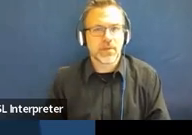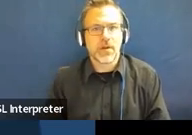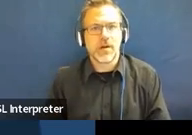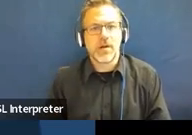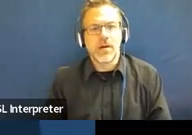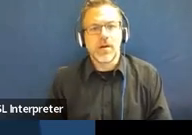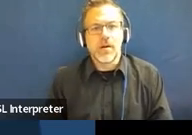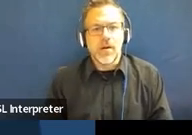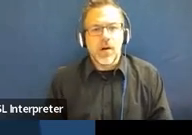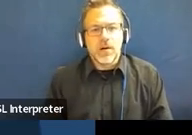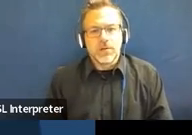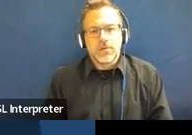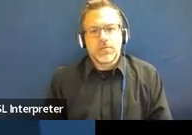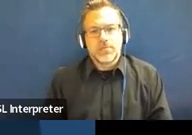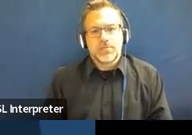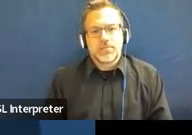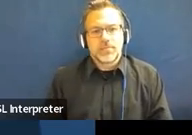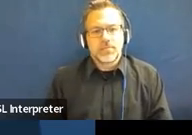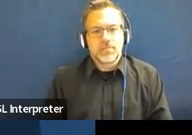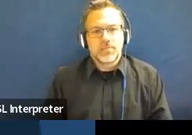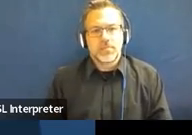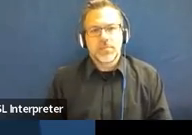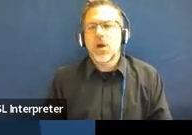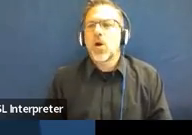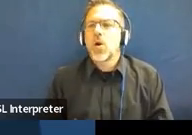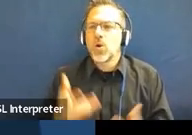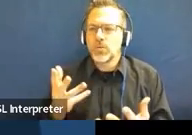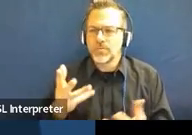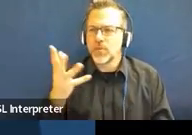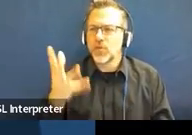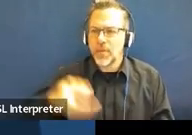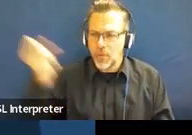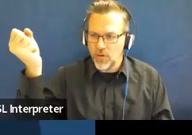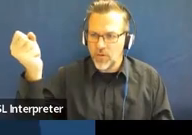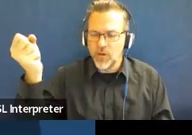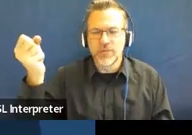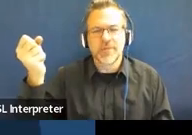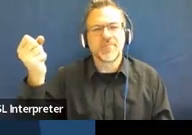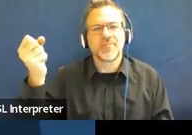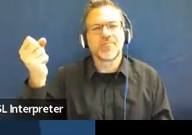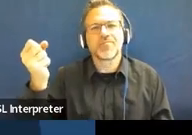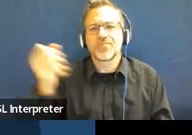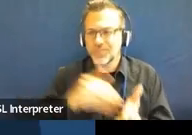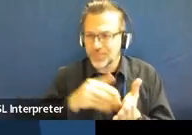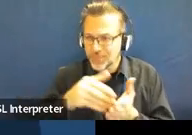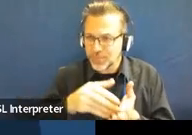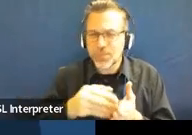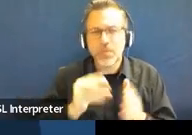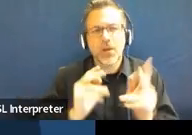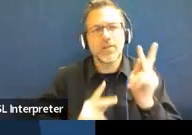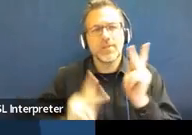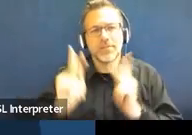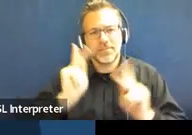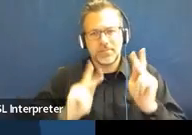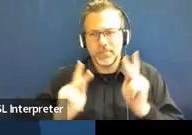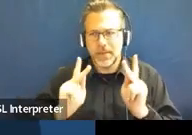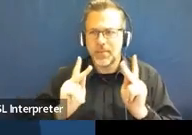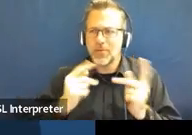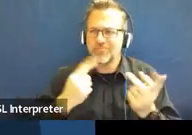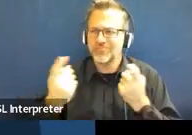So, those informal removals. We get a lot of questions about those quote unquote informal